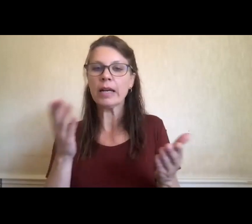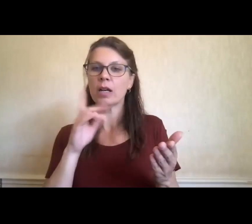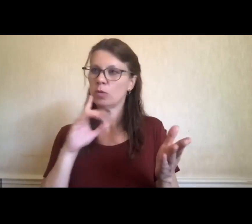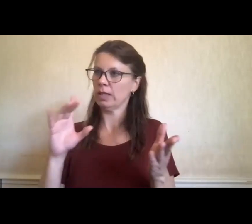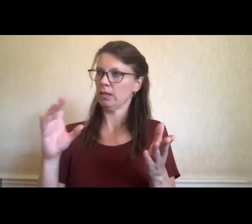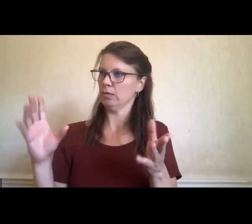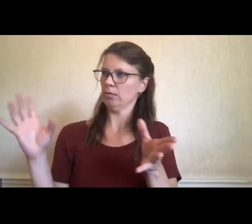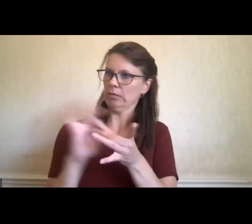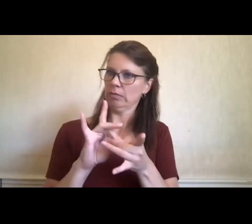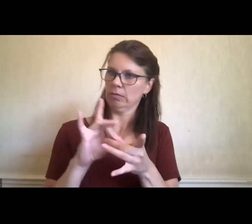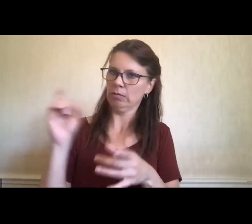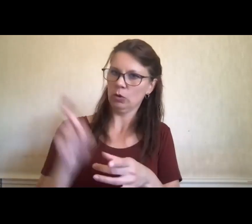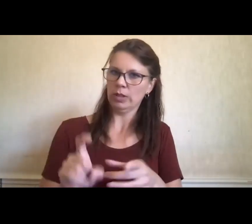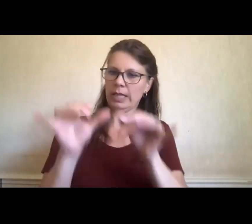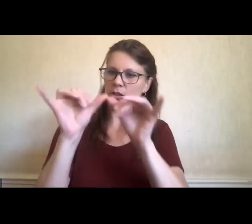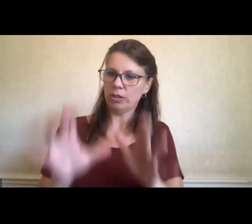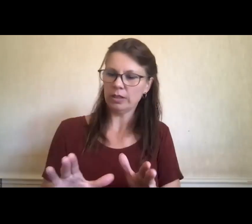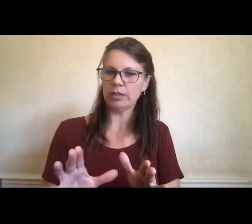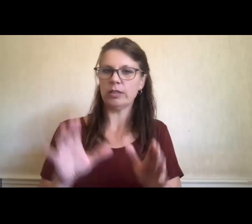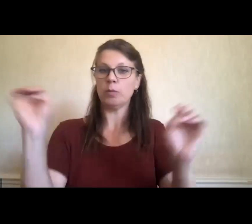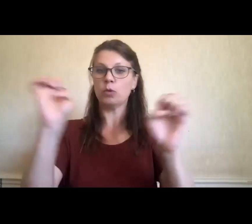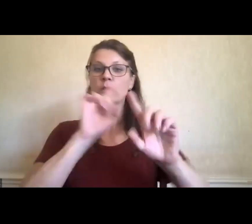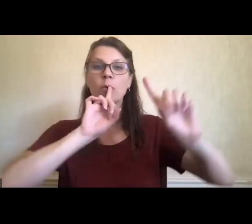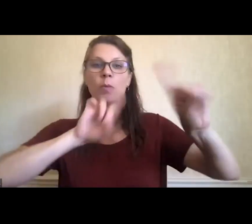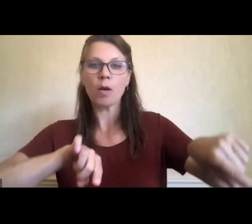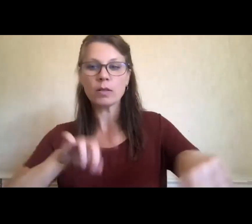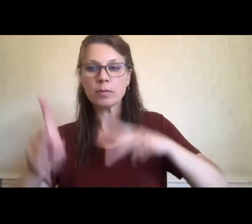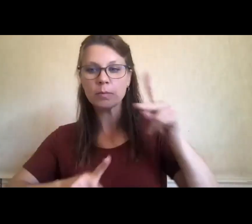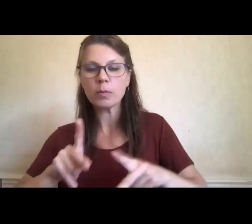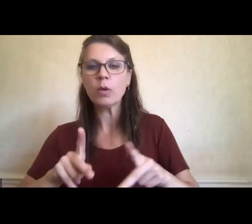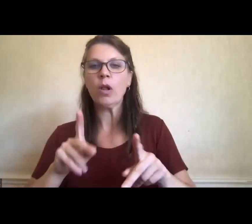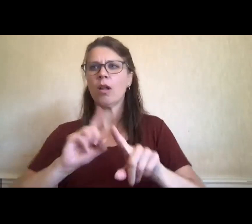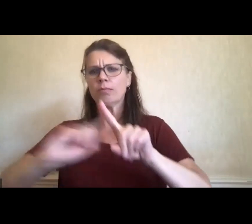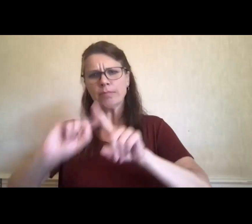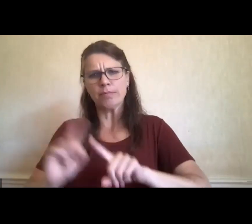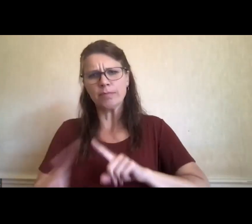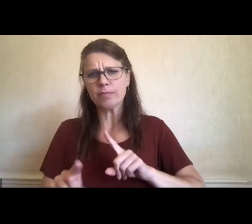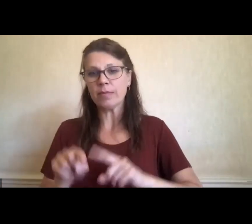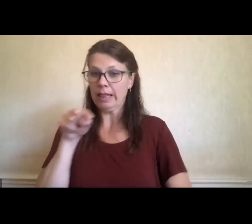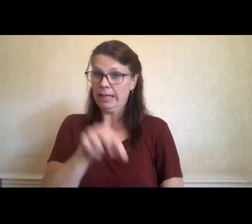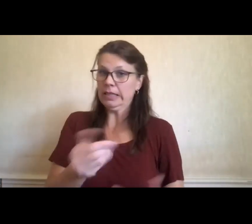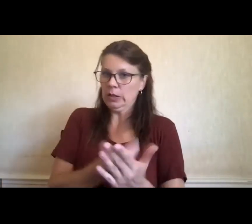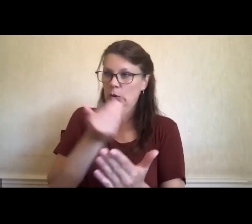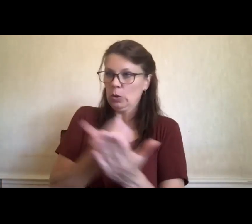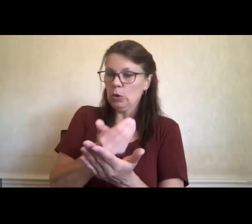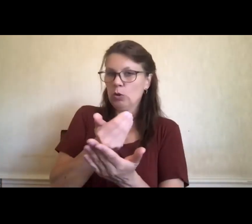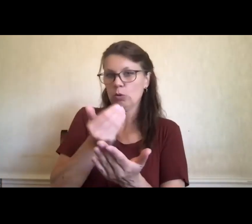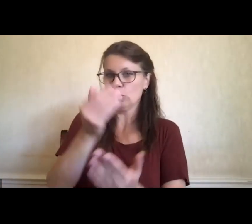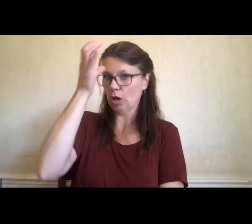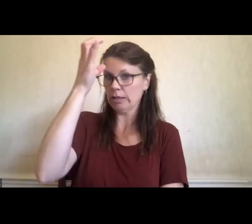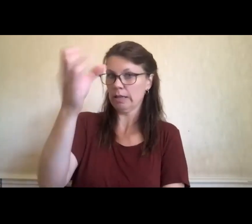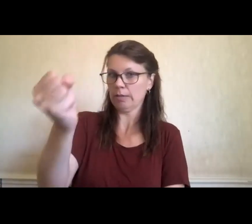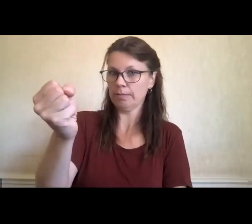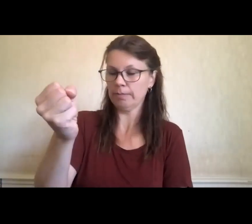planners, bringing Indigenous knowledge into shoreline planning is quite new. You know, we're in this